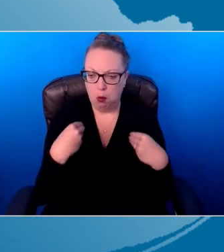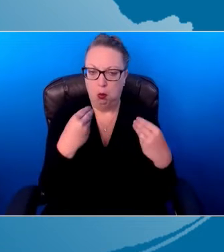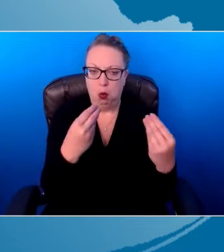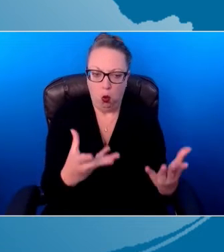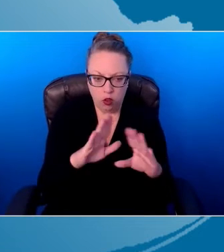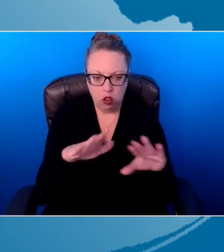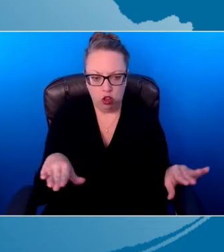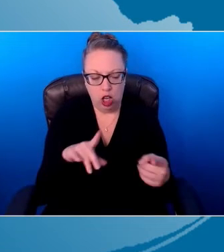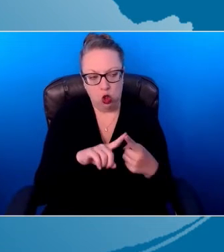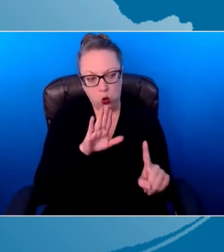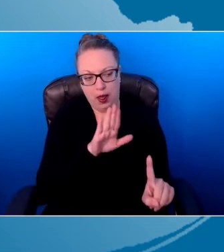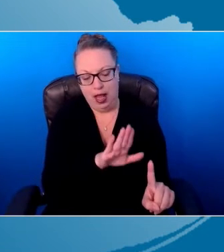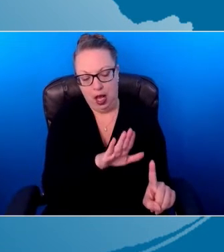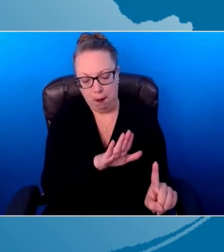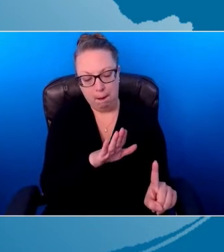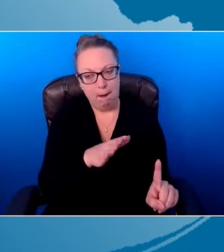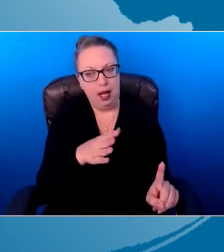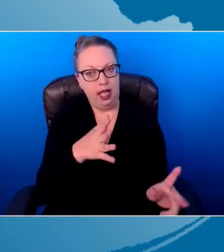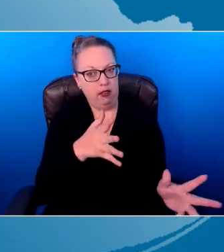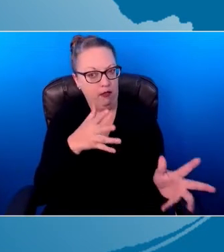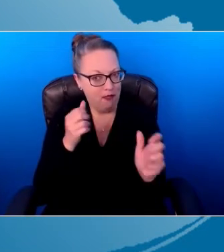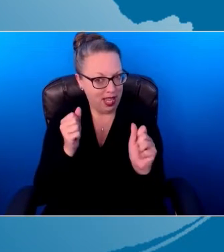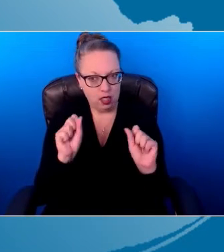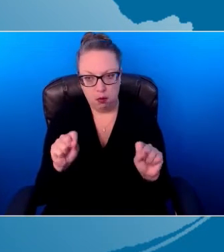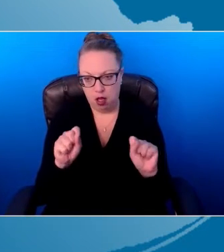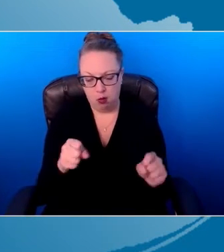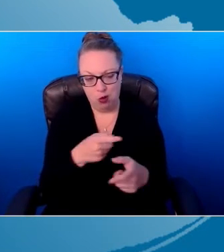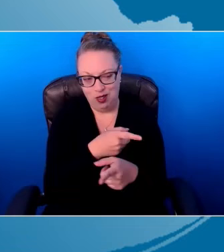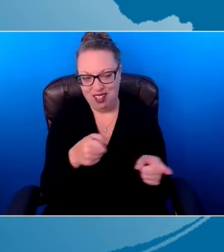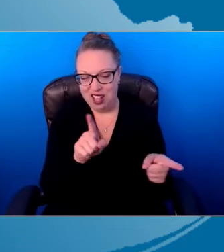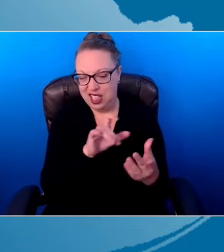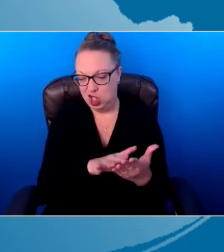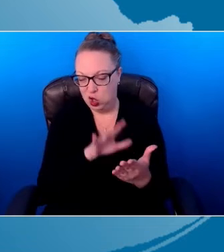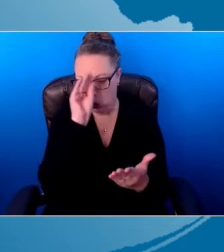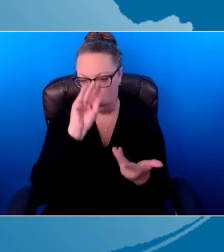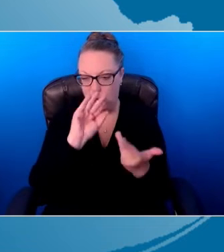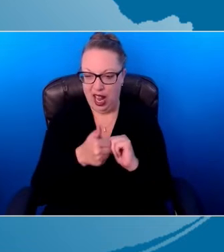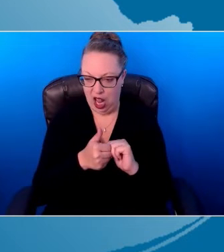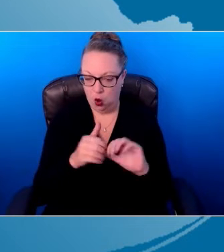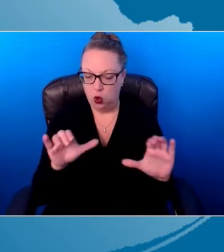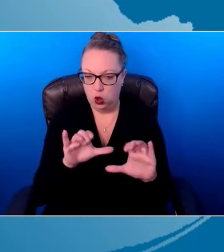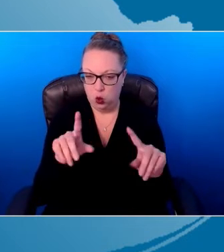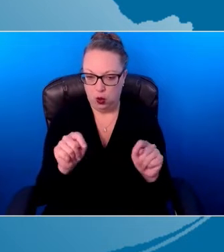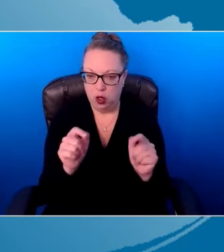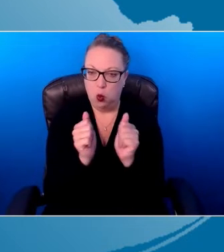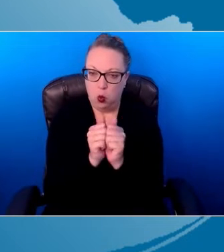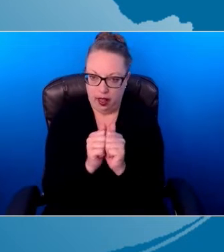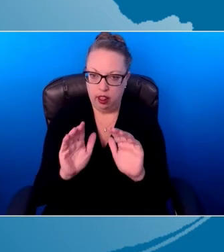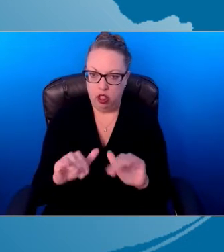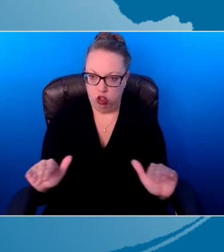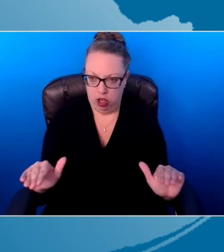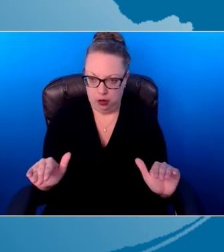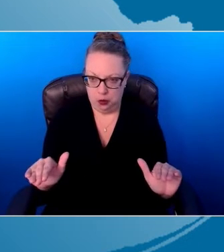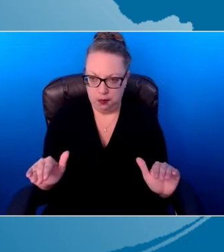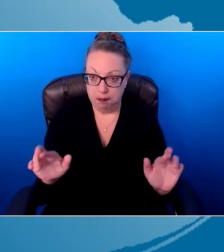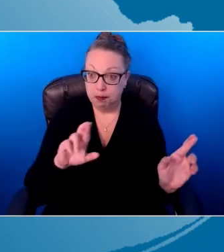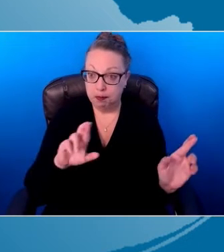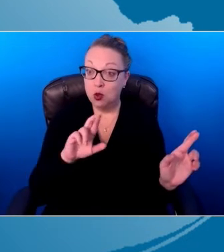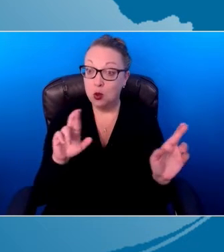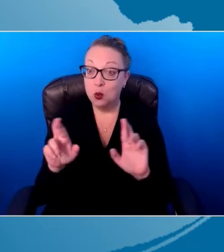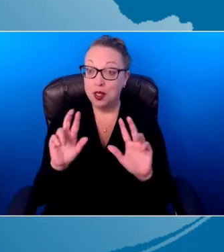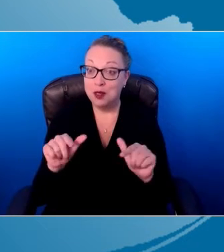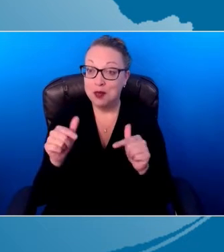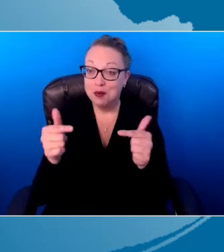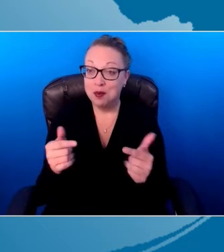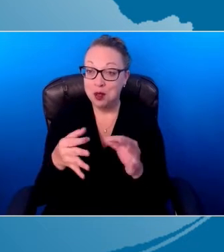because they're the one that needs to learn how to do it and be able to do it with the child. And then they're going to try it and then we're going to